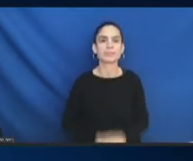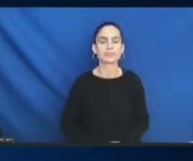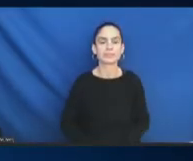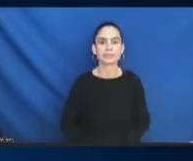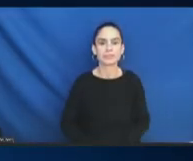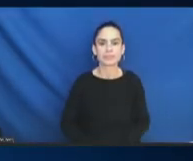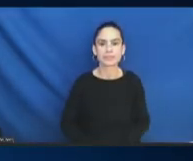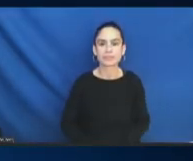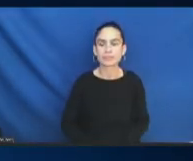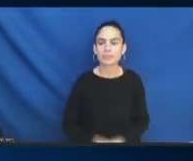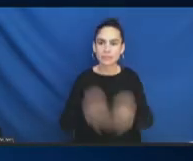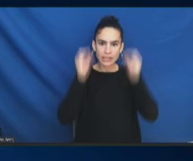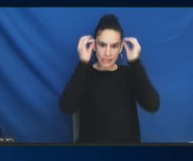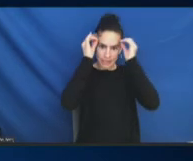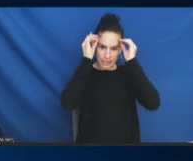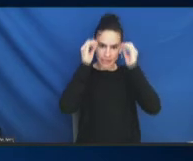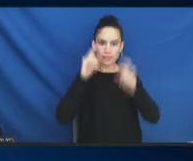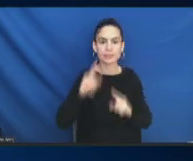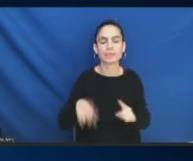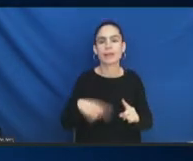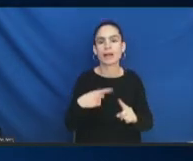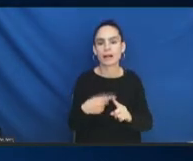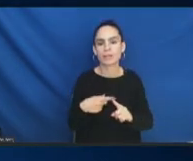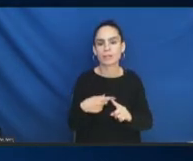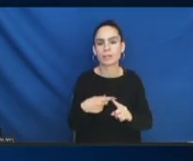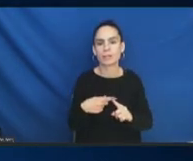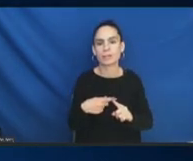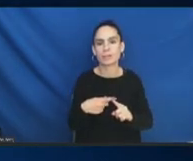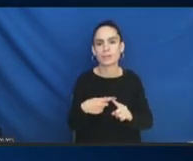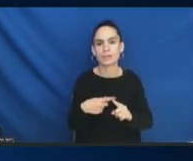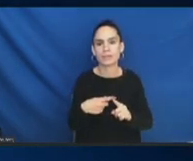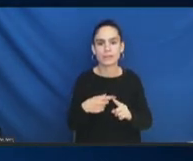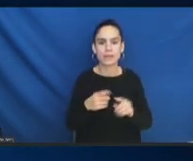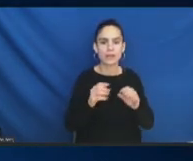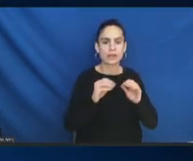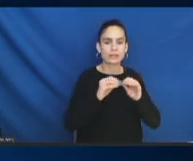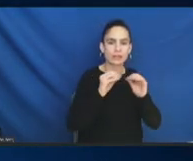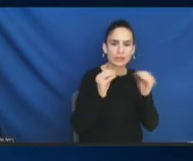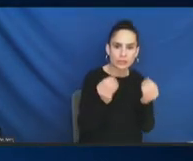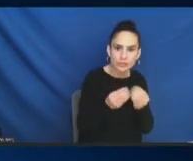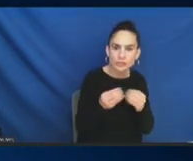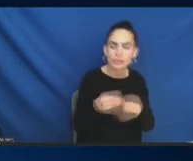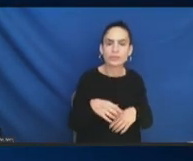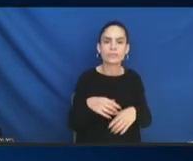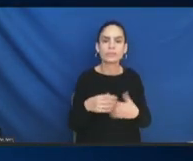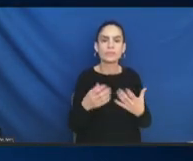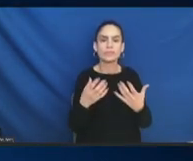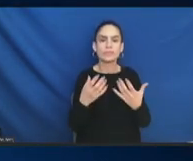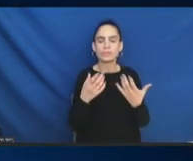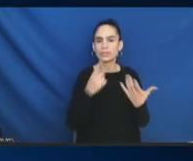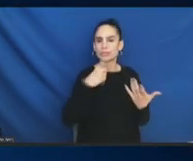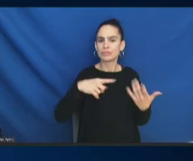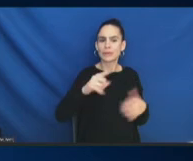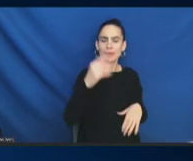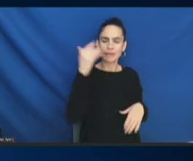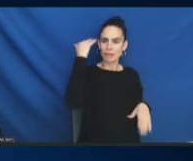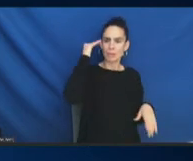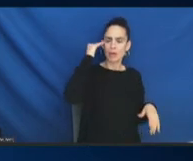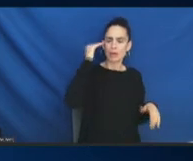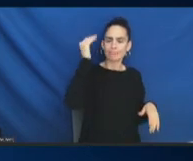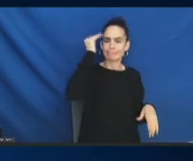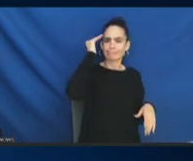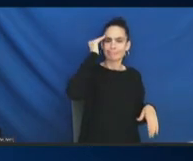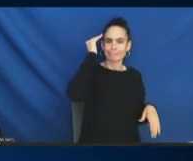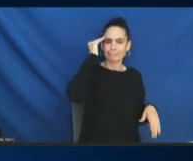organizing, which I'm sure some of you are very familiar with. But I think in